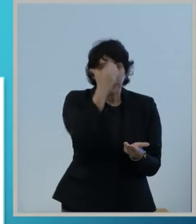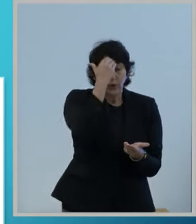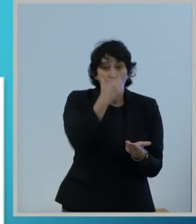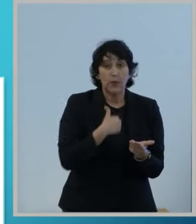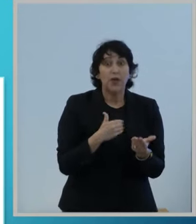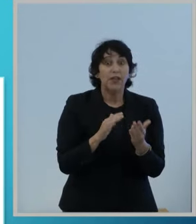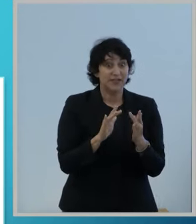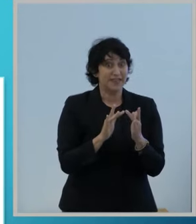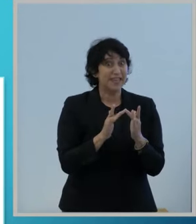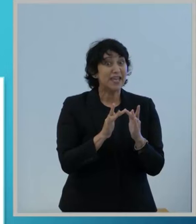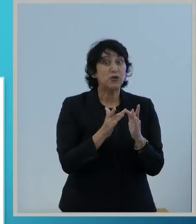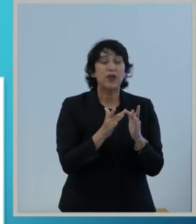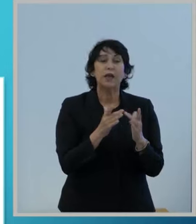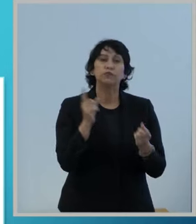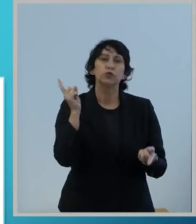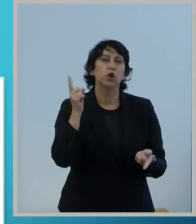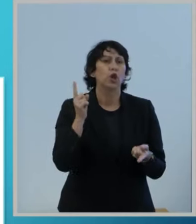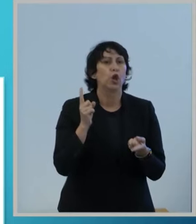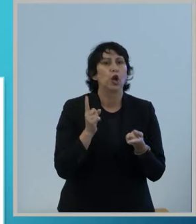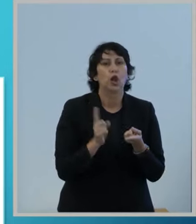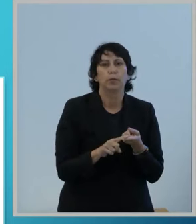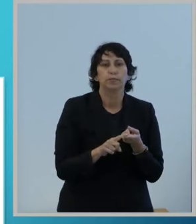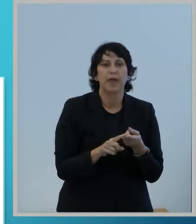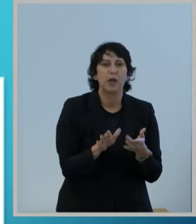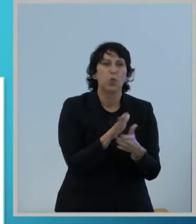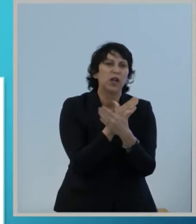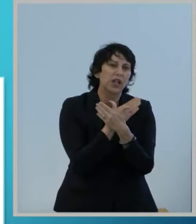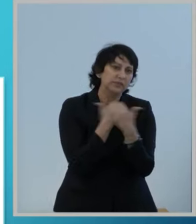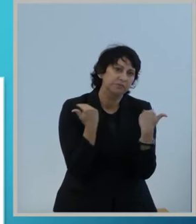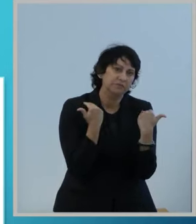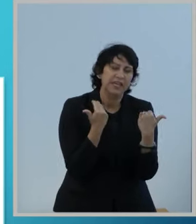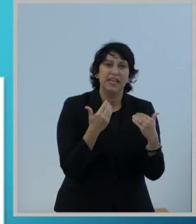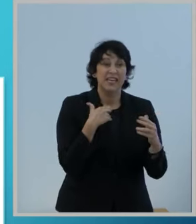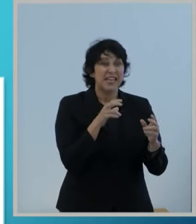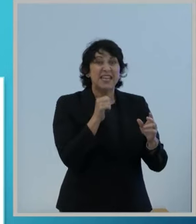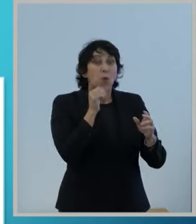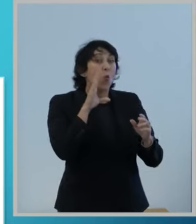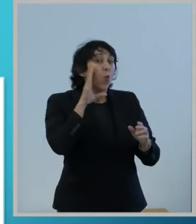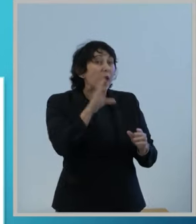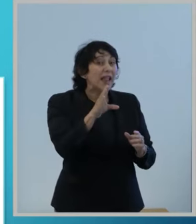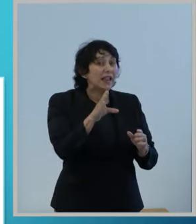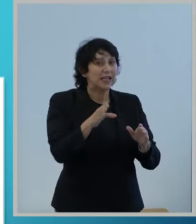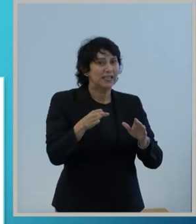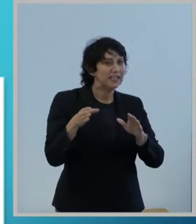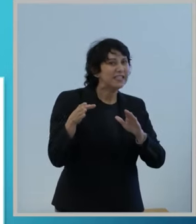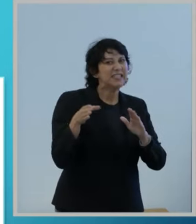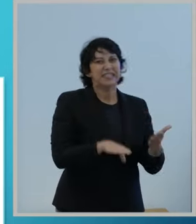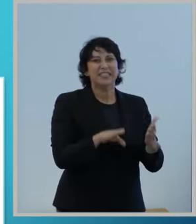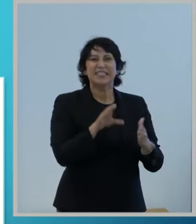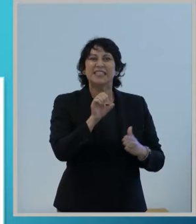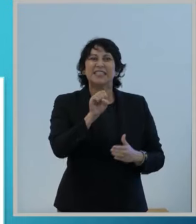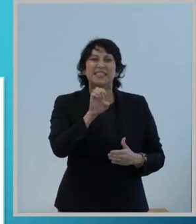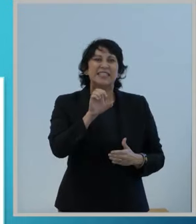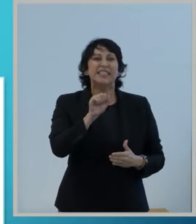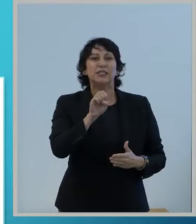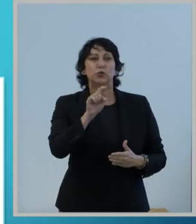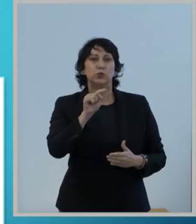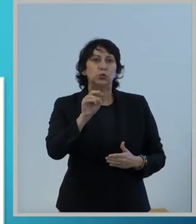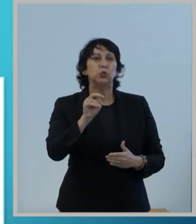cease to exist. Not may cease to exist, not might cease to exist, will cease to exist.